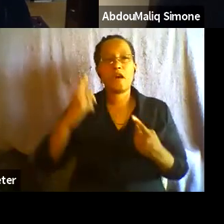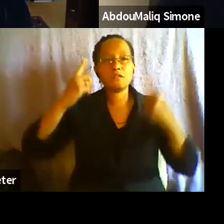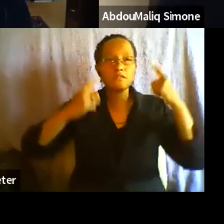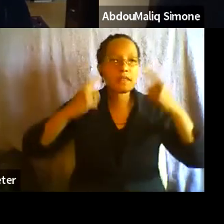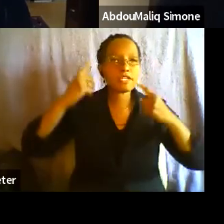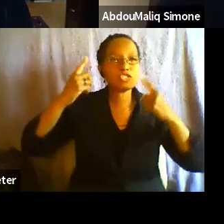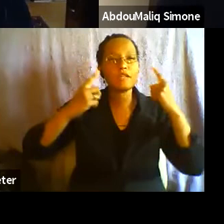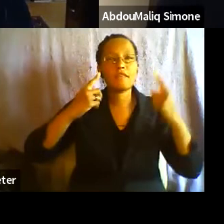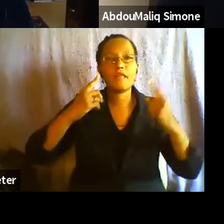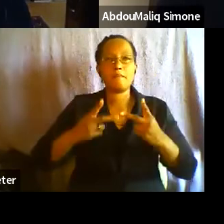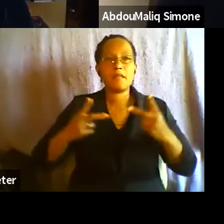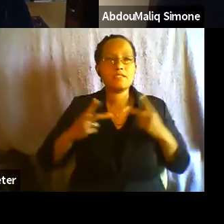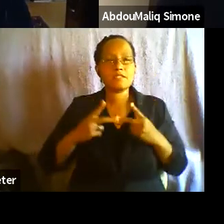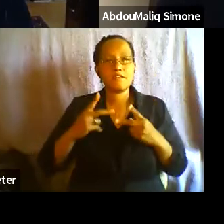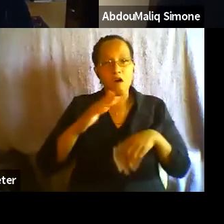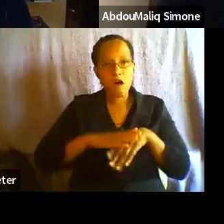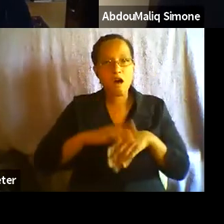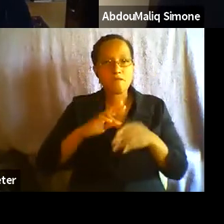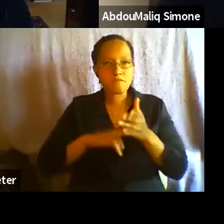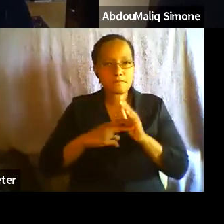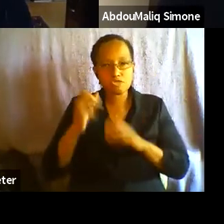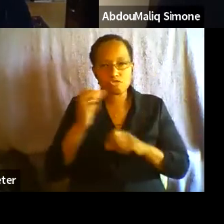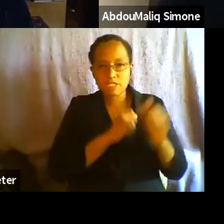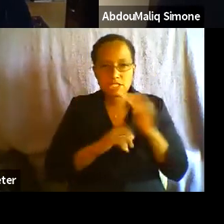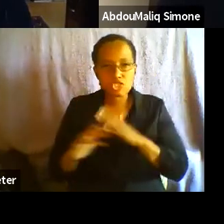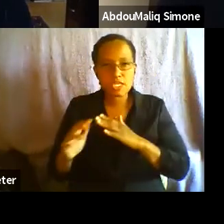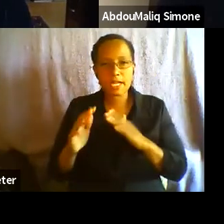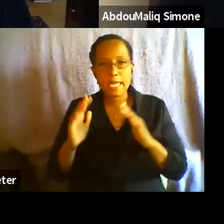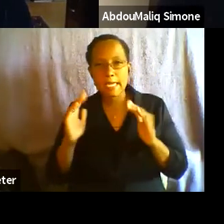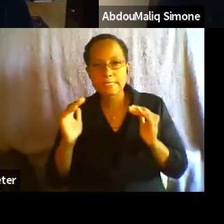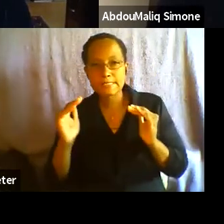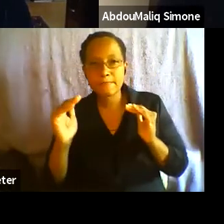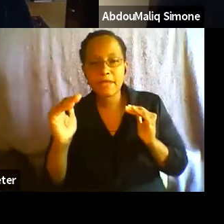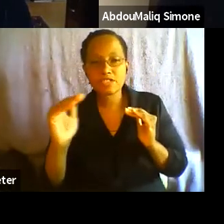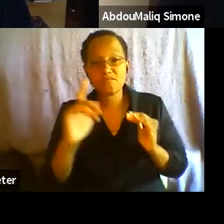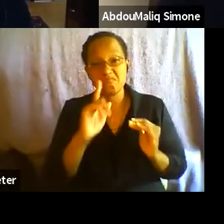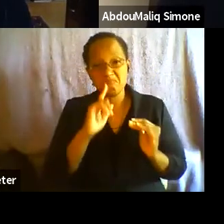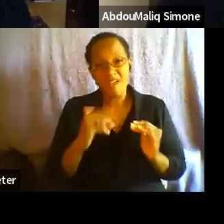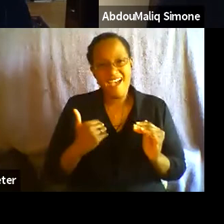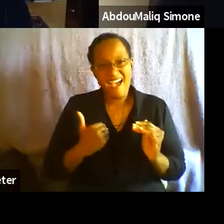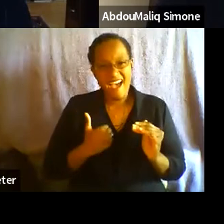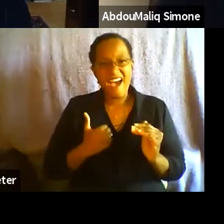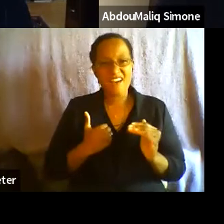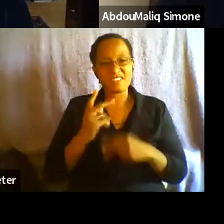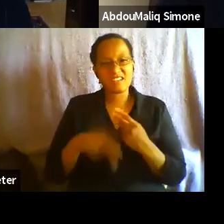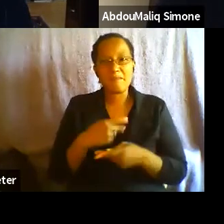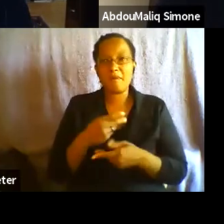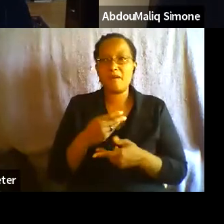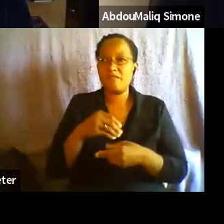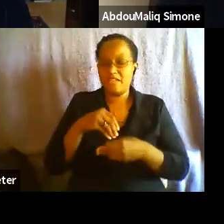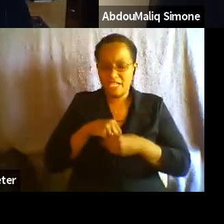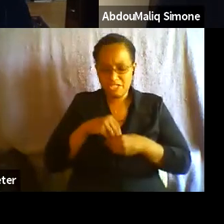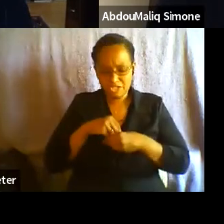anticipation. So there is a kind of, it is a kind of interstitial moment,